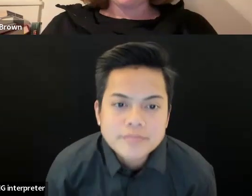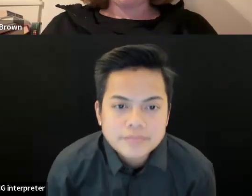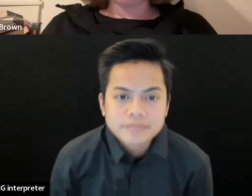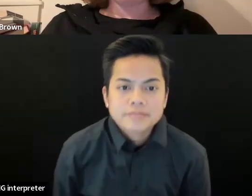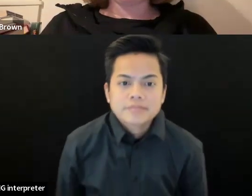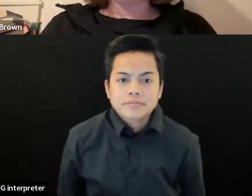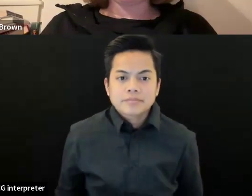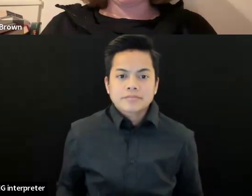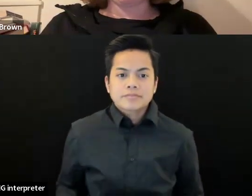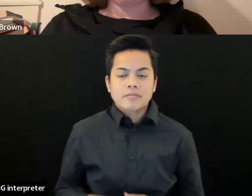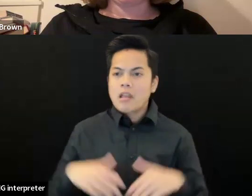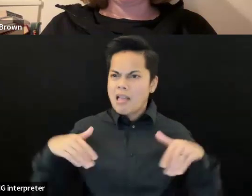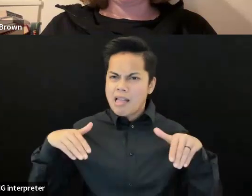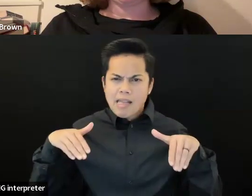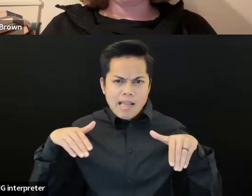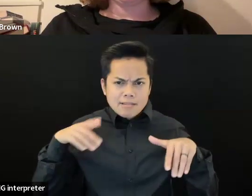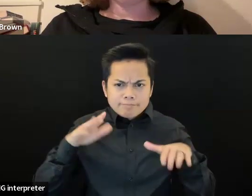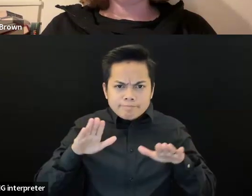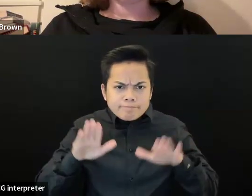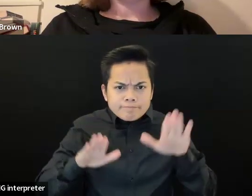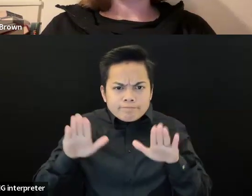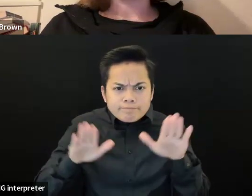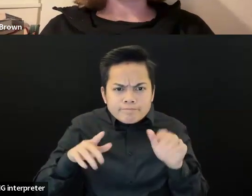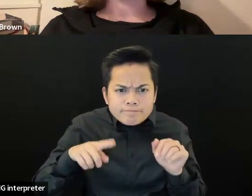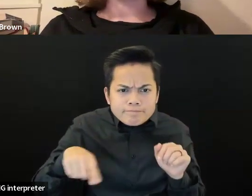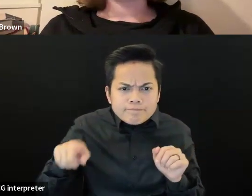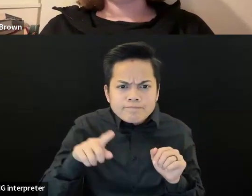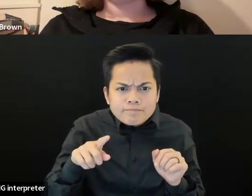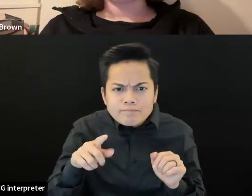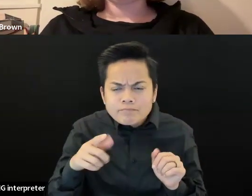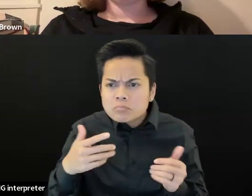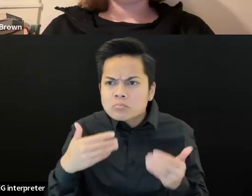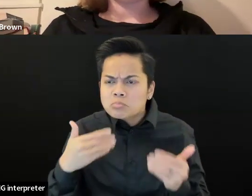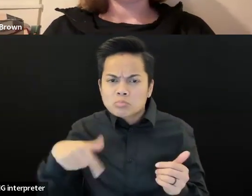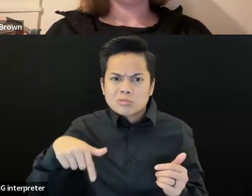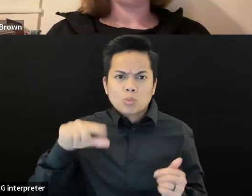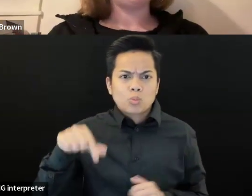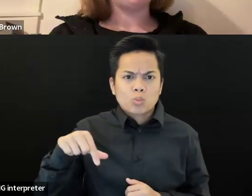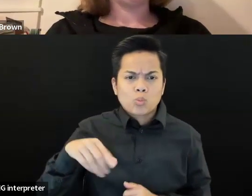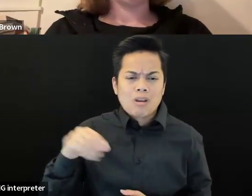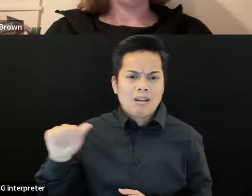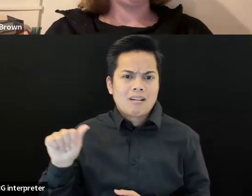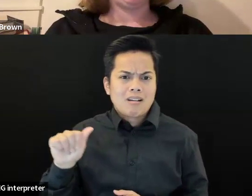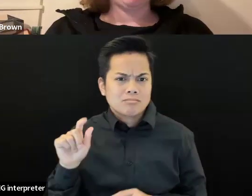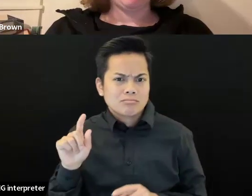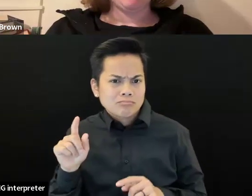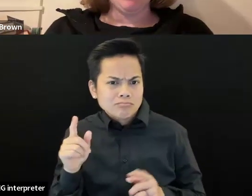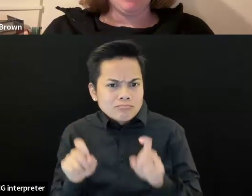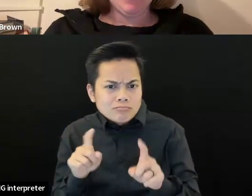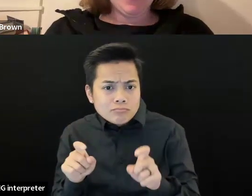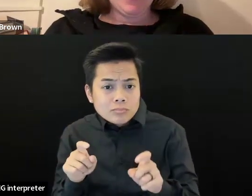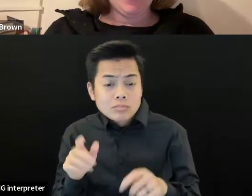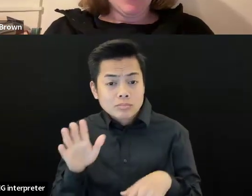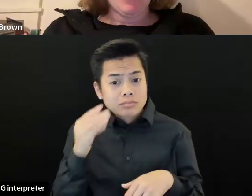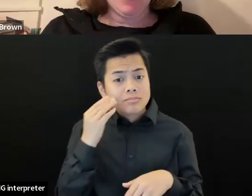Okay. Um, Emily, this is a great one for you. Will it be free to access the disability cultural center? Yes. Oh,